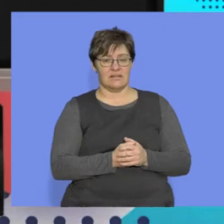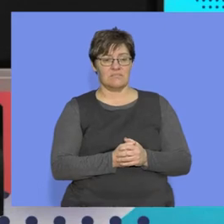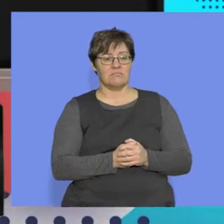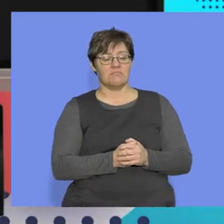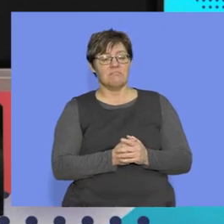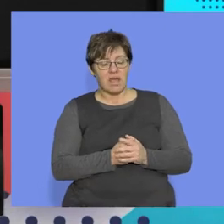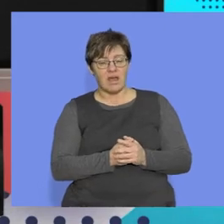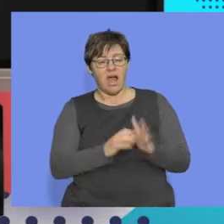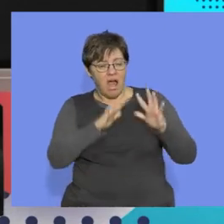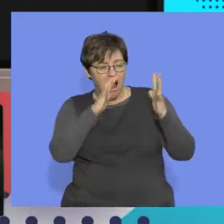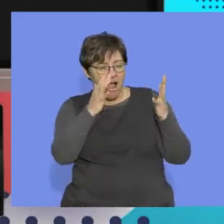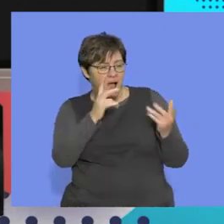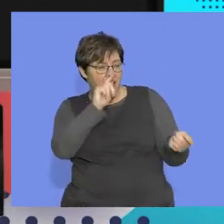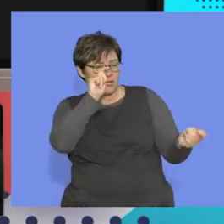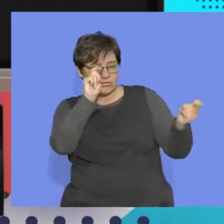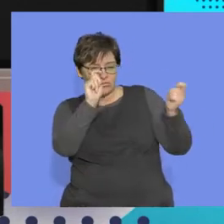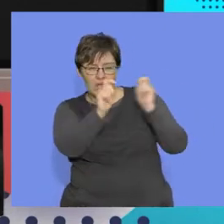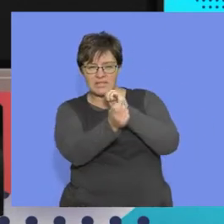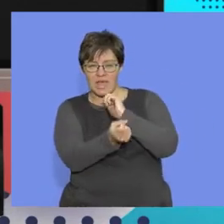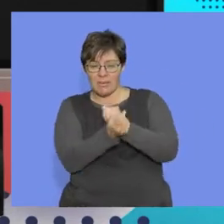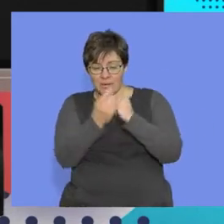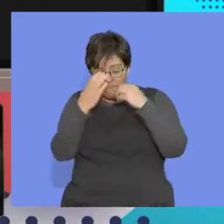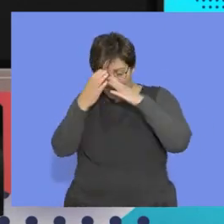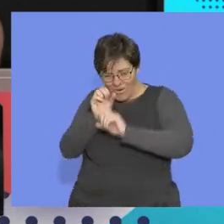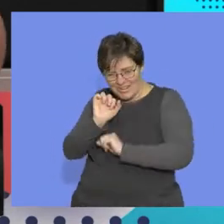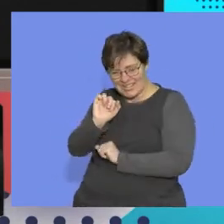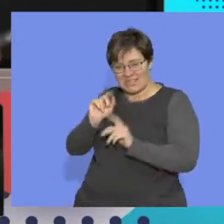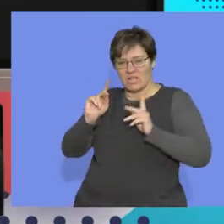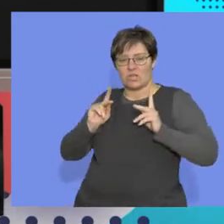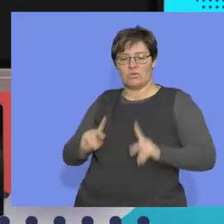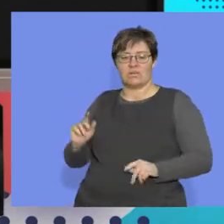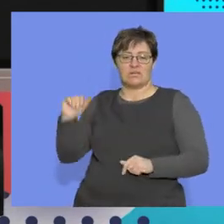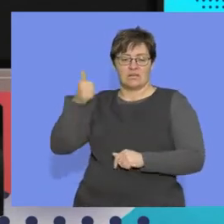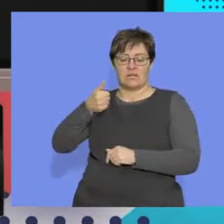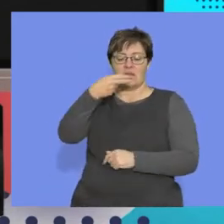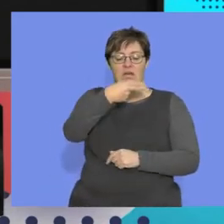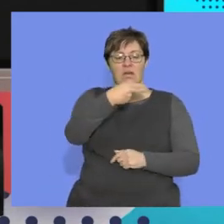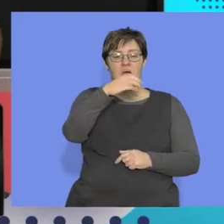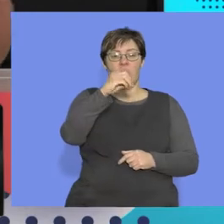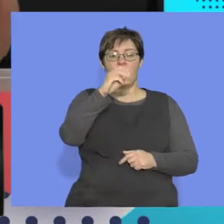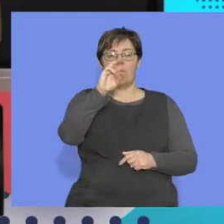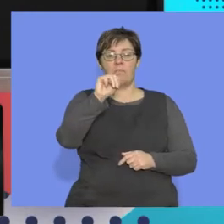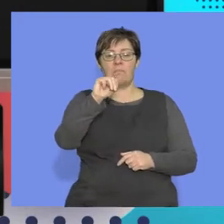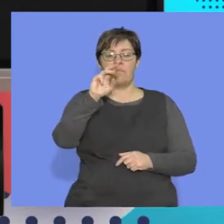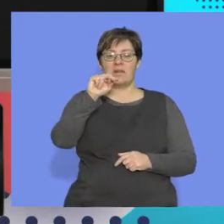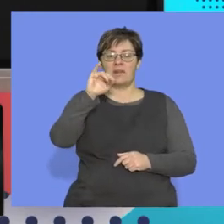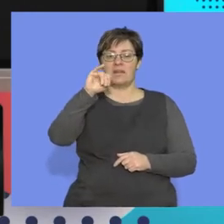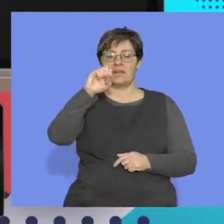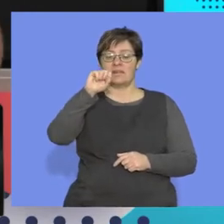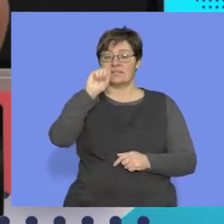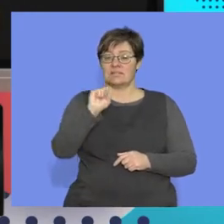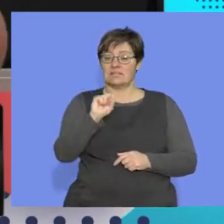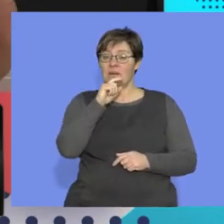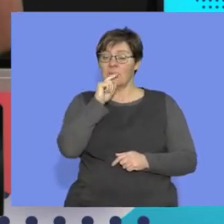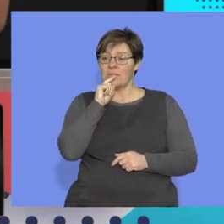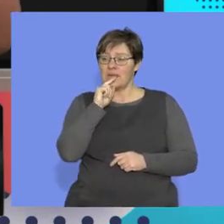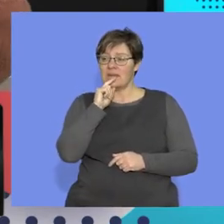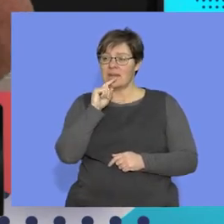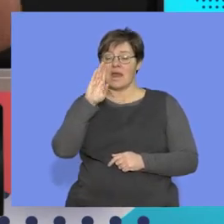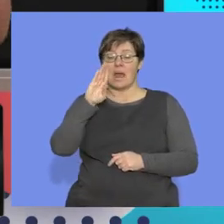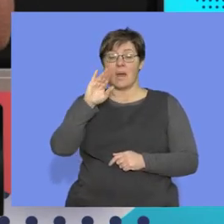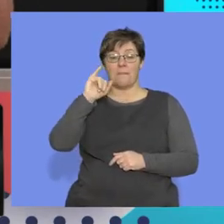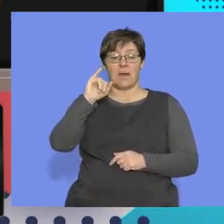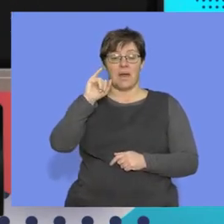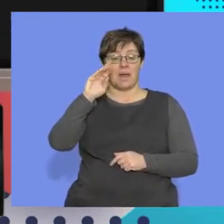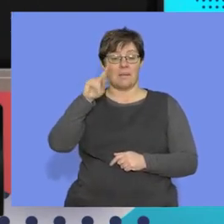dimension, right? When it comes to human evolution, the hominins, right? Bipedalism was kind